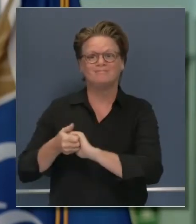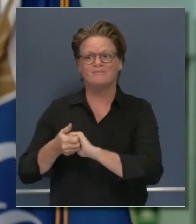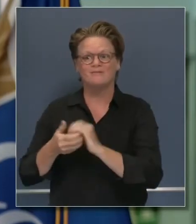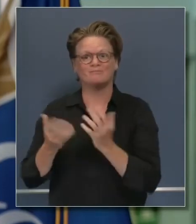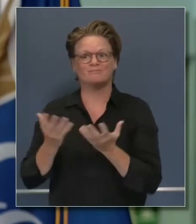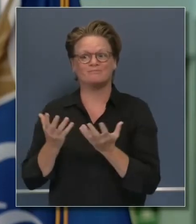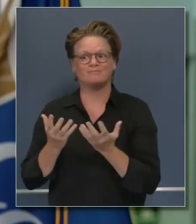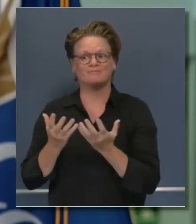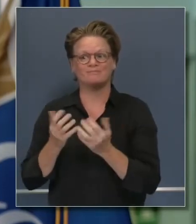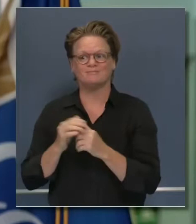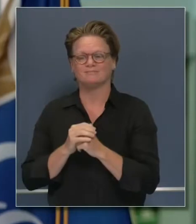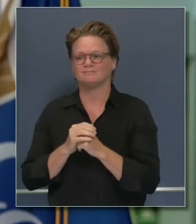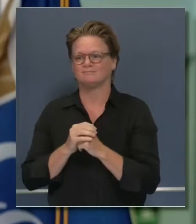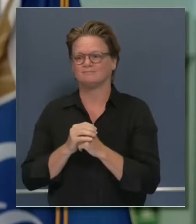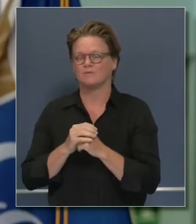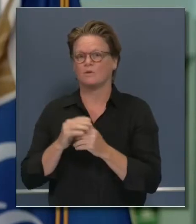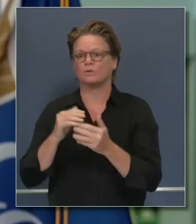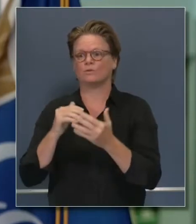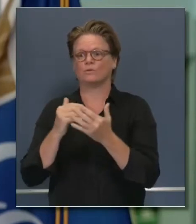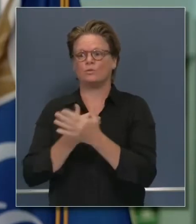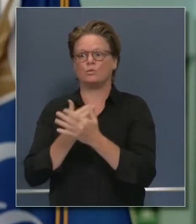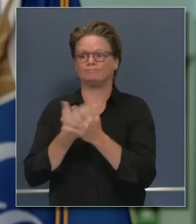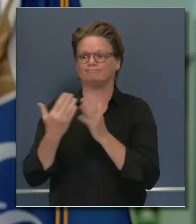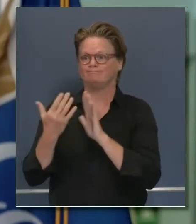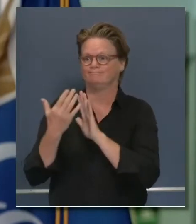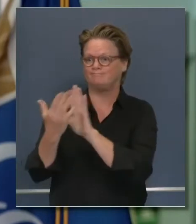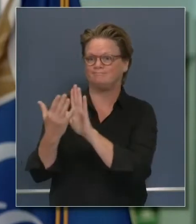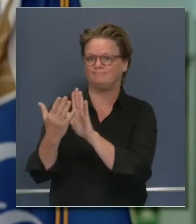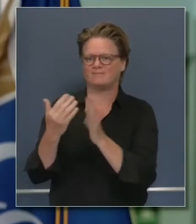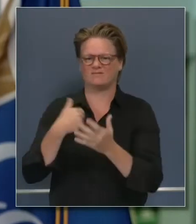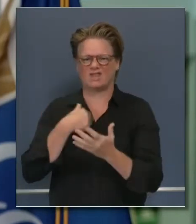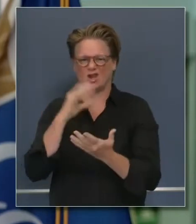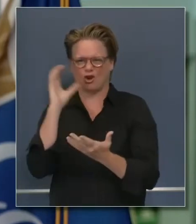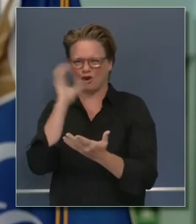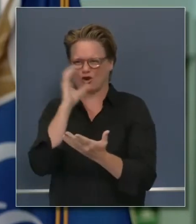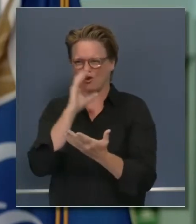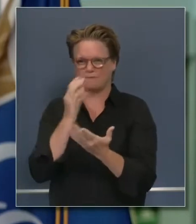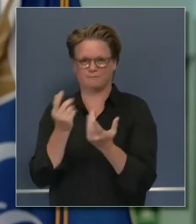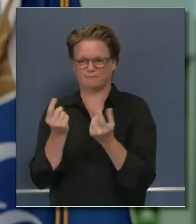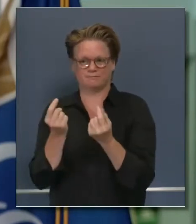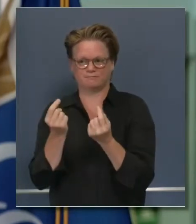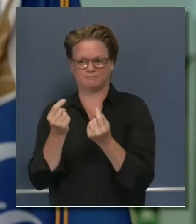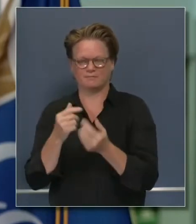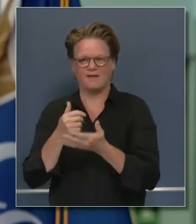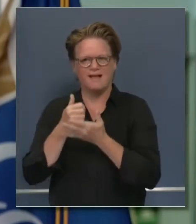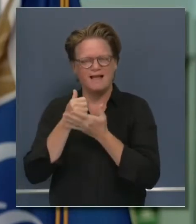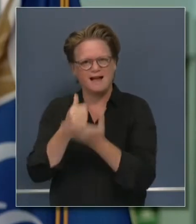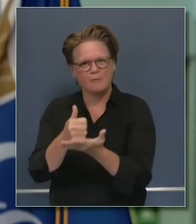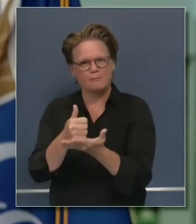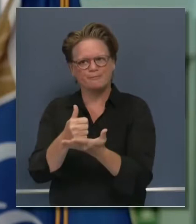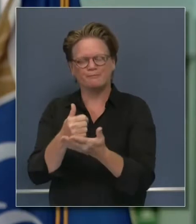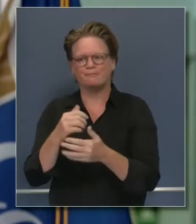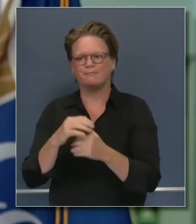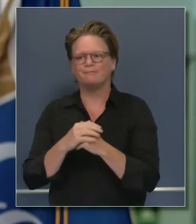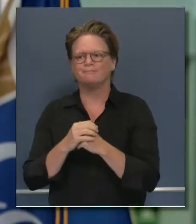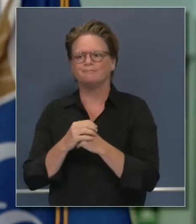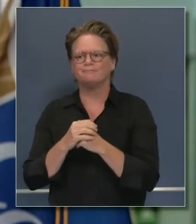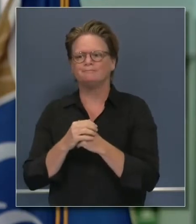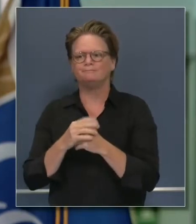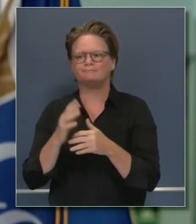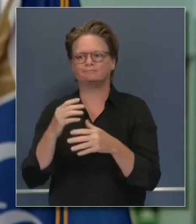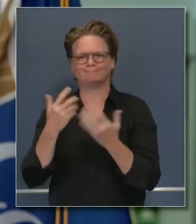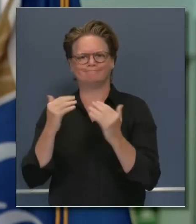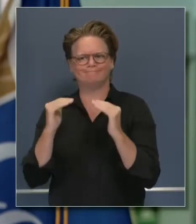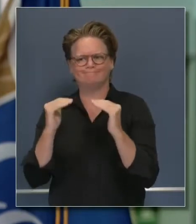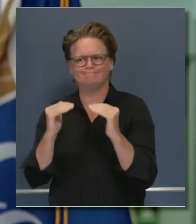approach that we are pursuing in an effort to disrupt the testing market, to bring our market